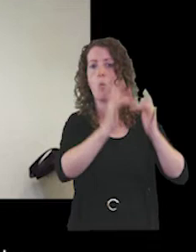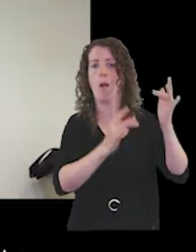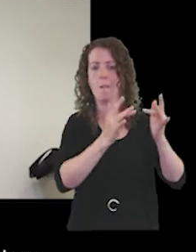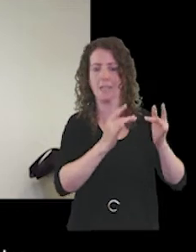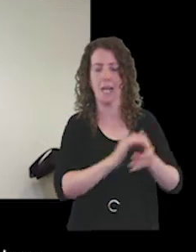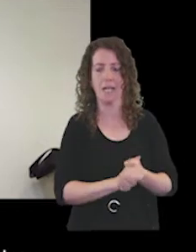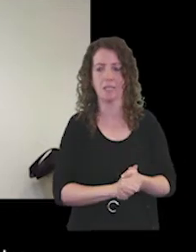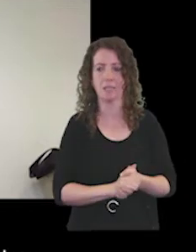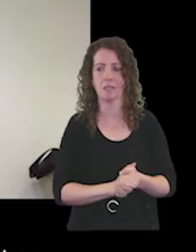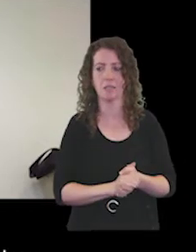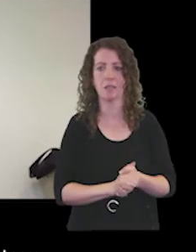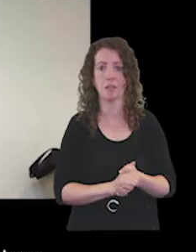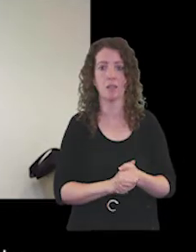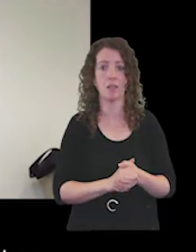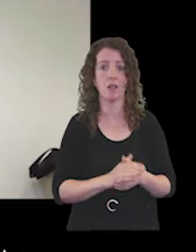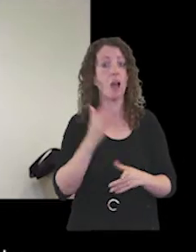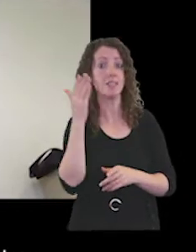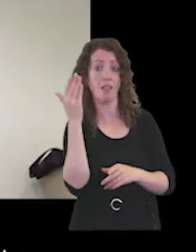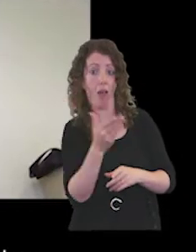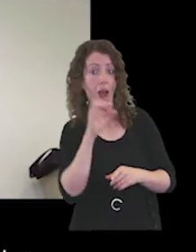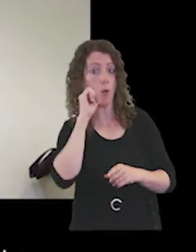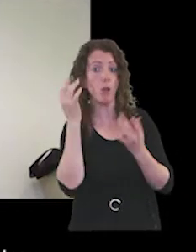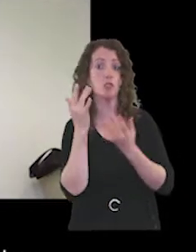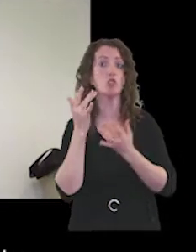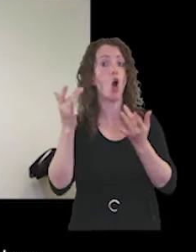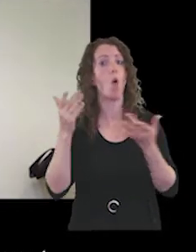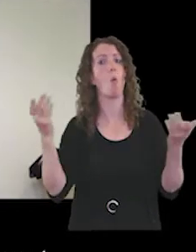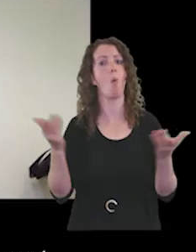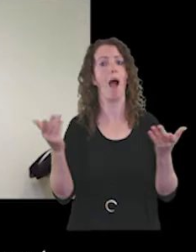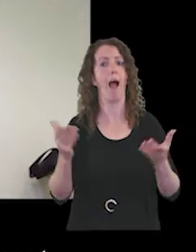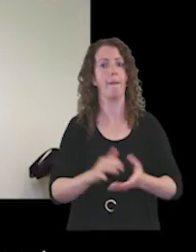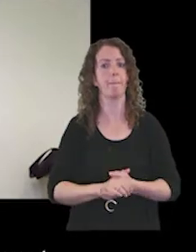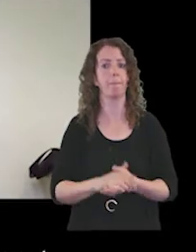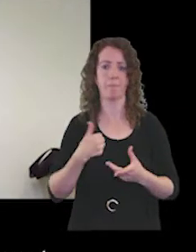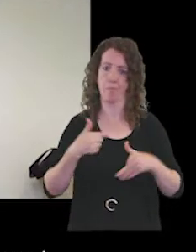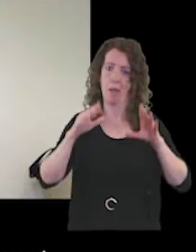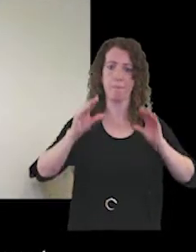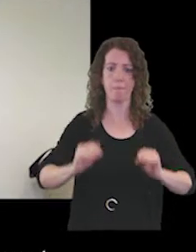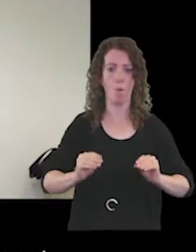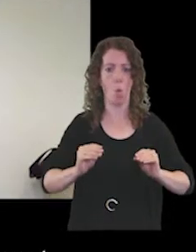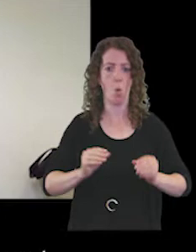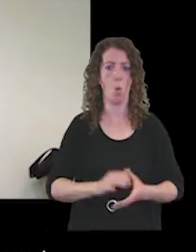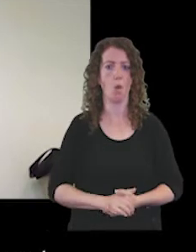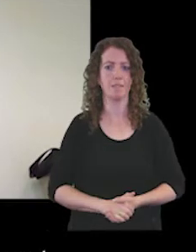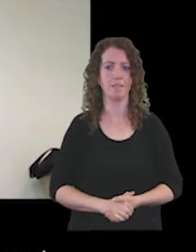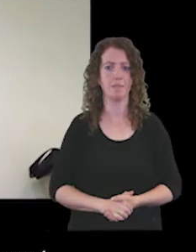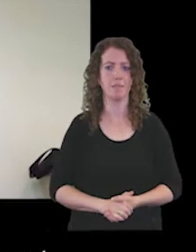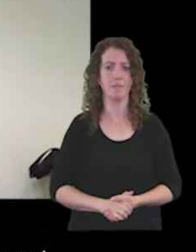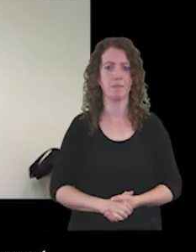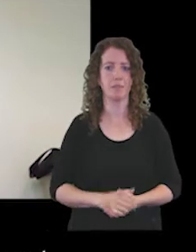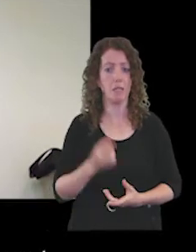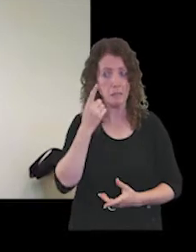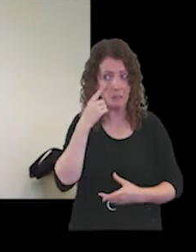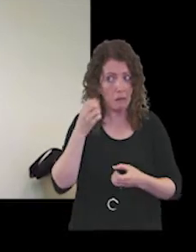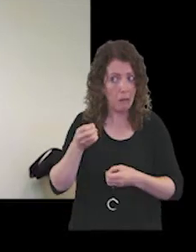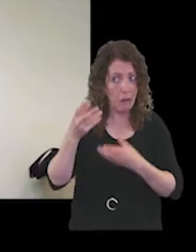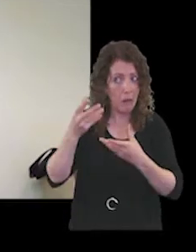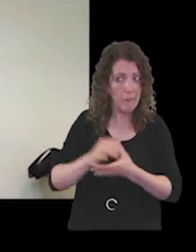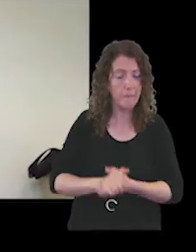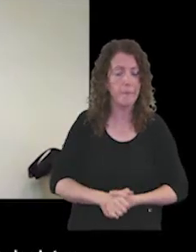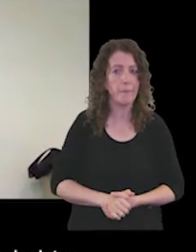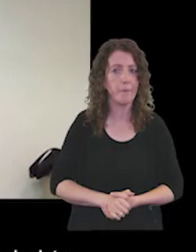the slide here will now show where to find them. So I'll just pause for a moment, see if that's coming up.